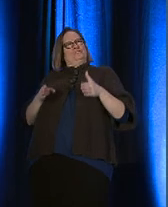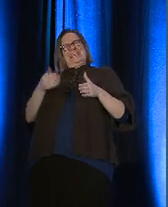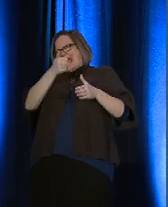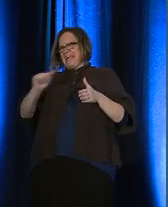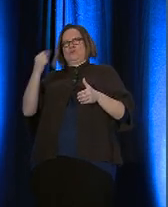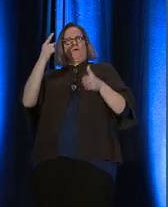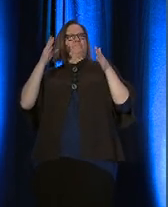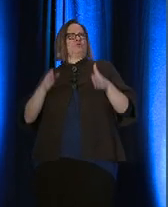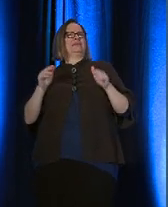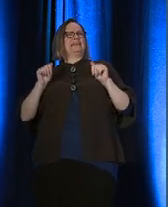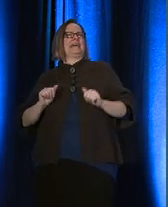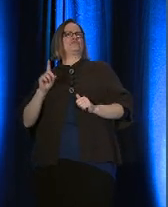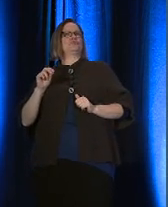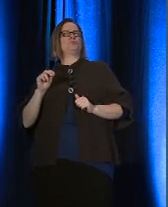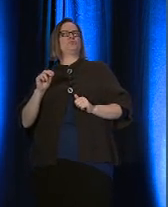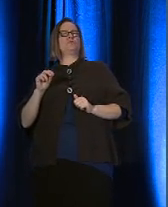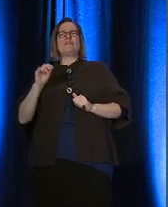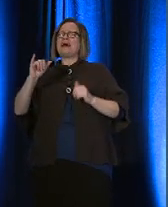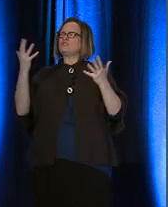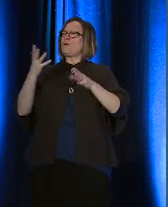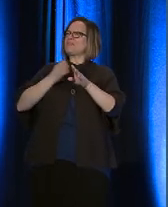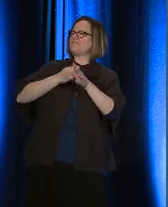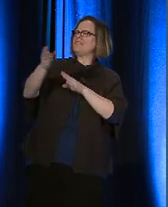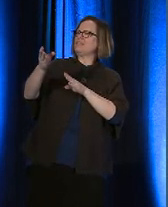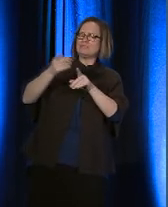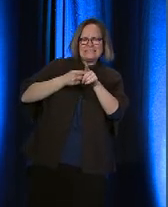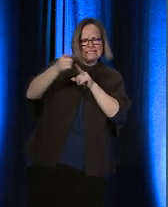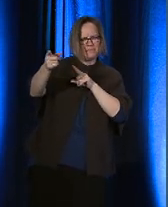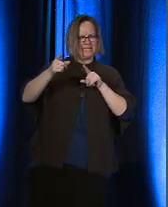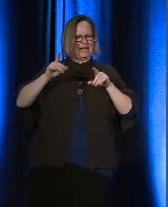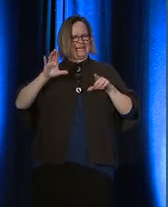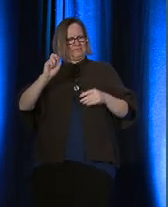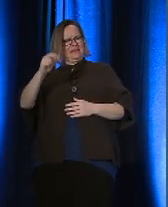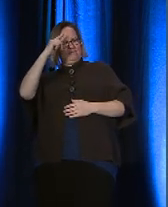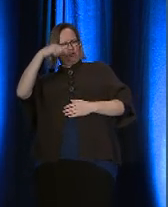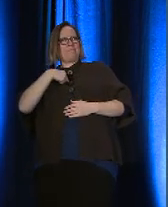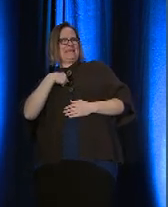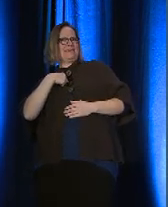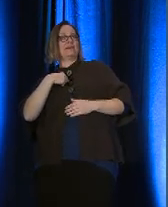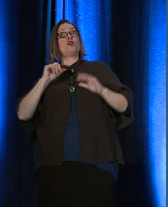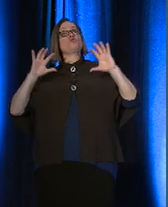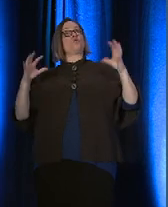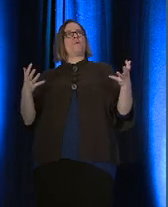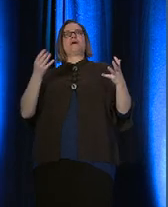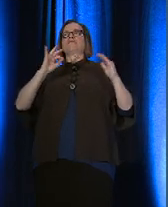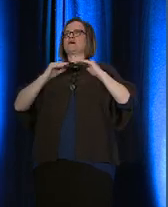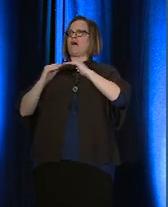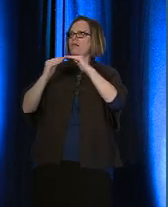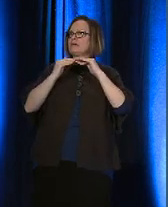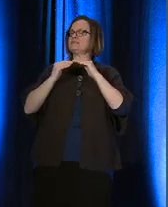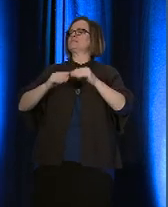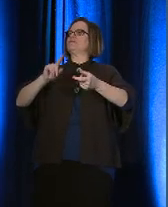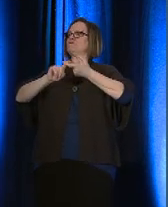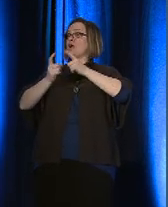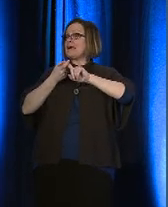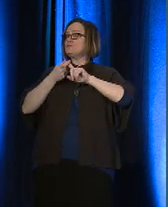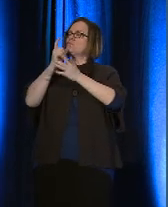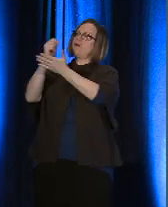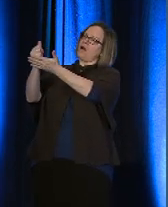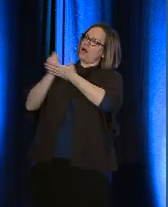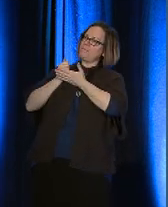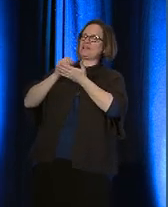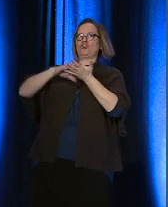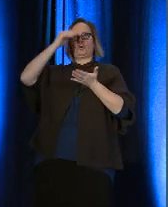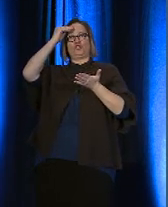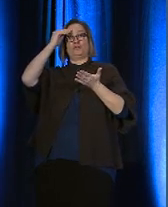That's what the field, the discipline, has been for me, a group of colleagues and friends who help me learn, who make what I do